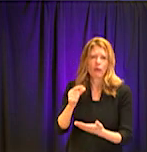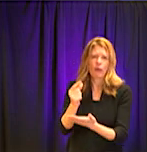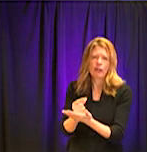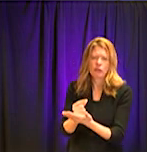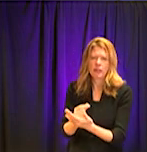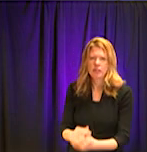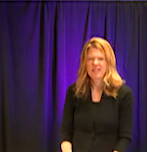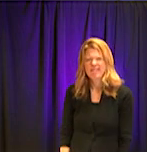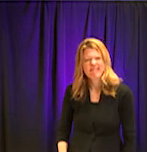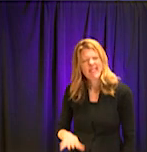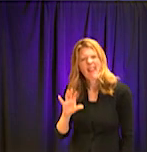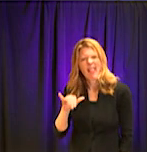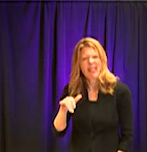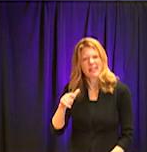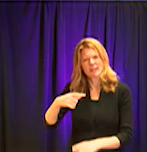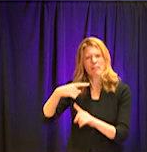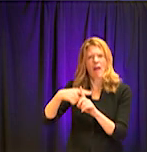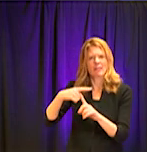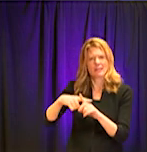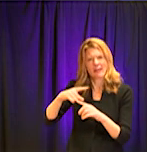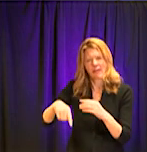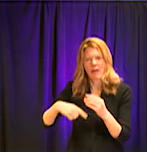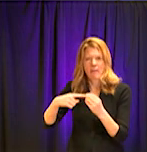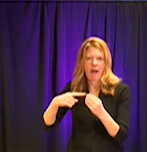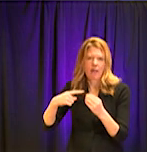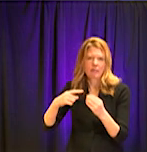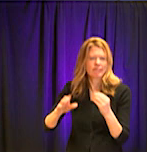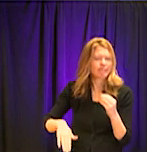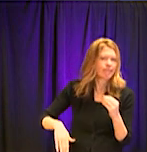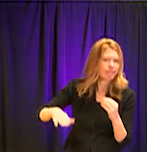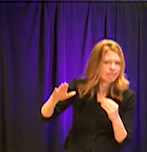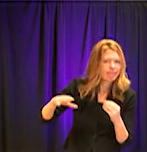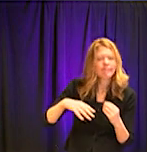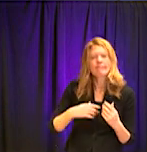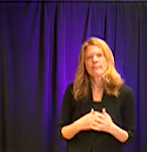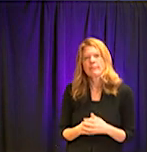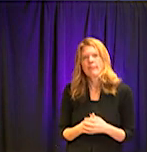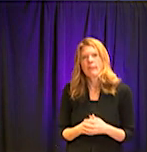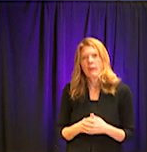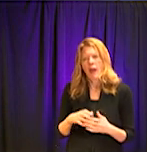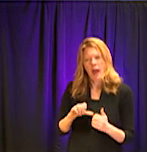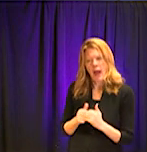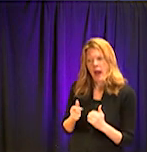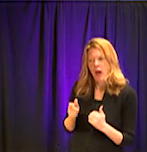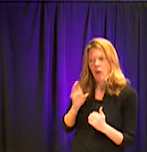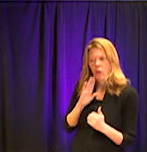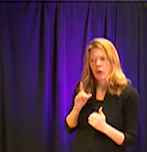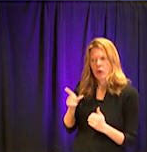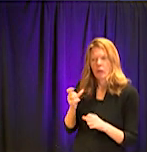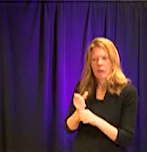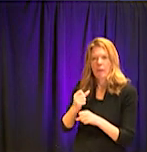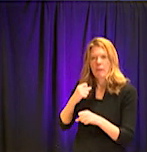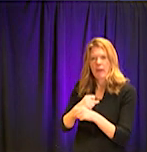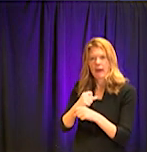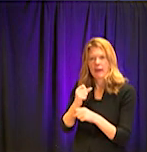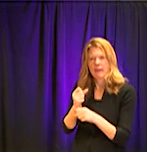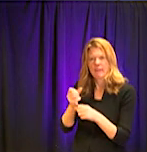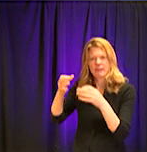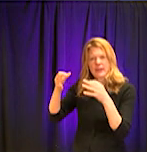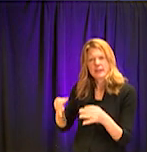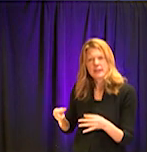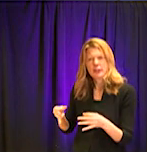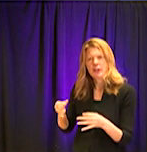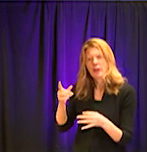growing up. Uh, very quickly, how do you make the decision and how will you make the decision to move students on to the next grade,